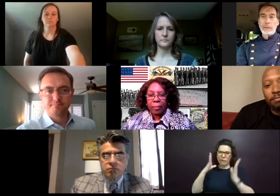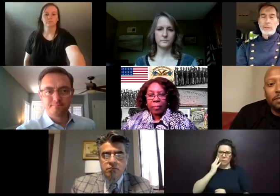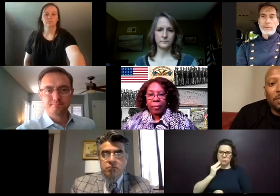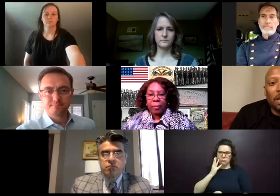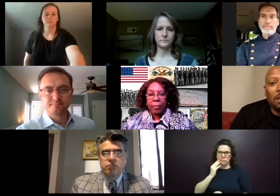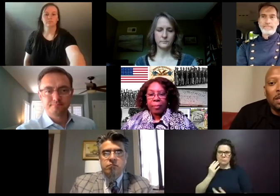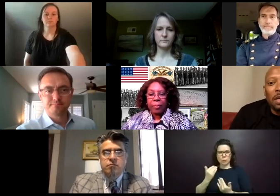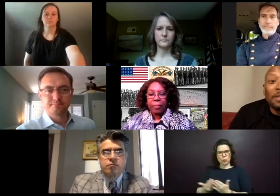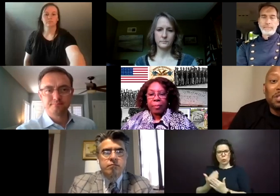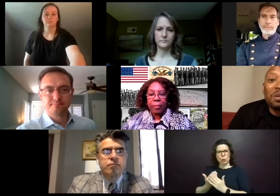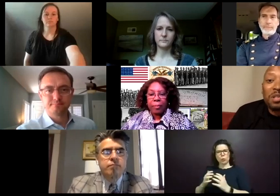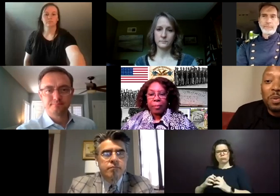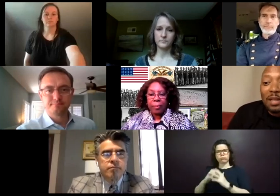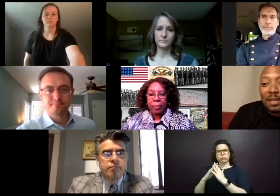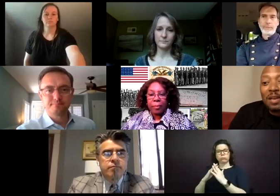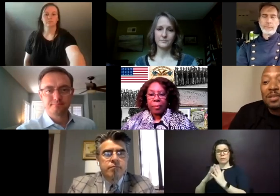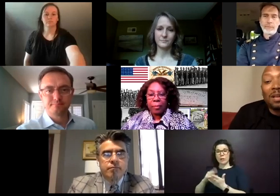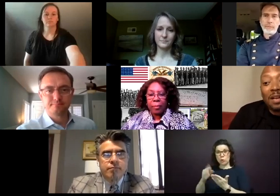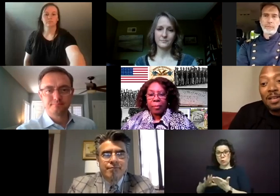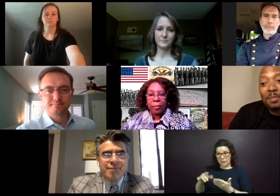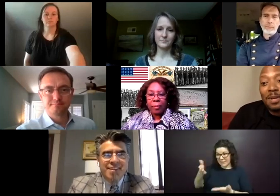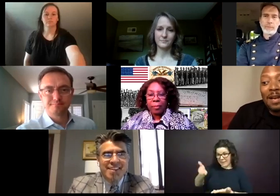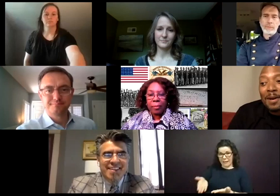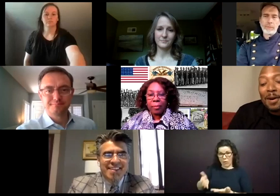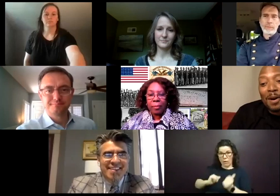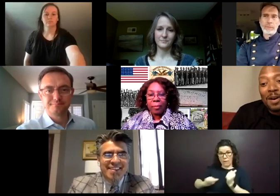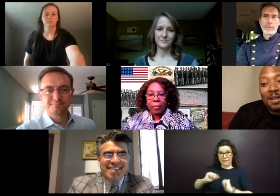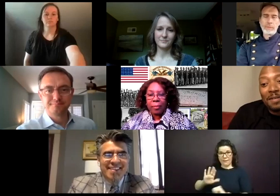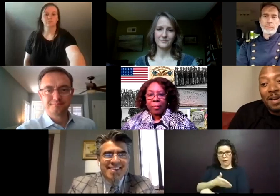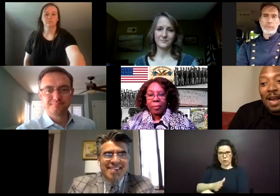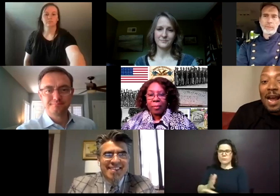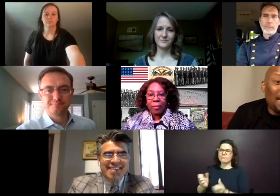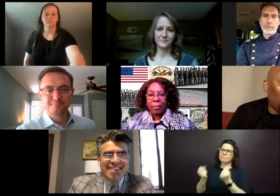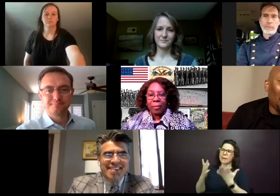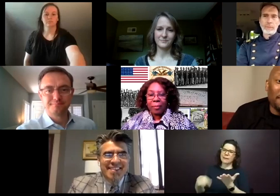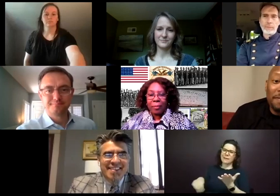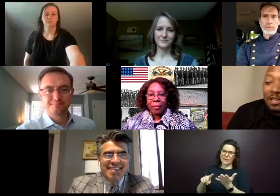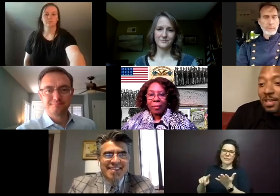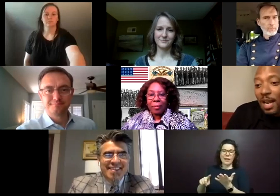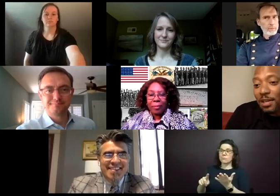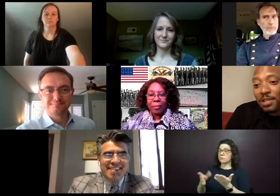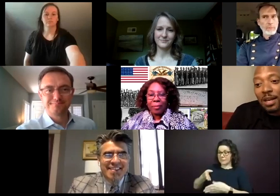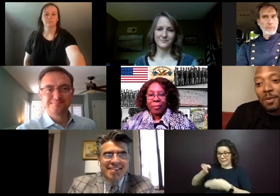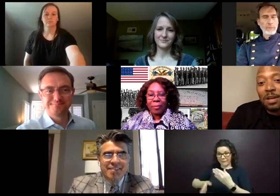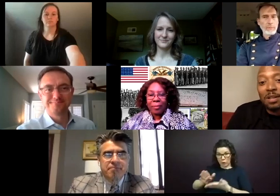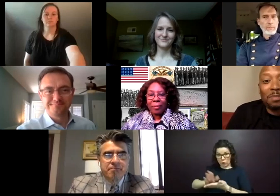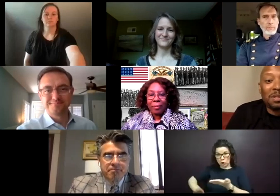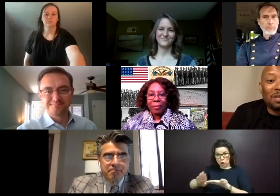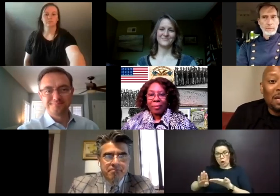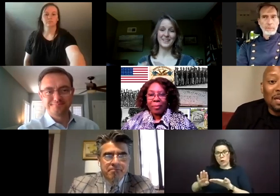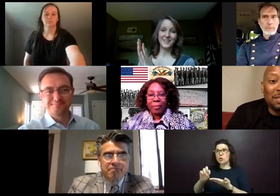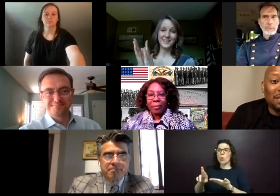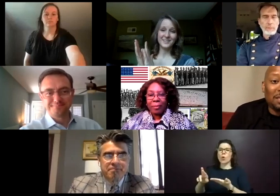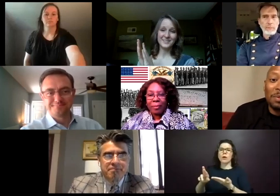So, yeah. And the students who were at the concert, a lot of them are, have either finished college, one of them